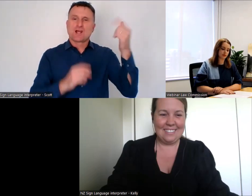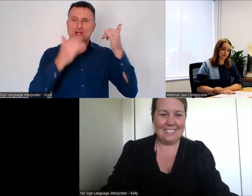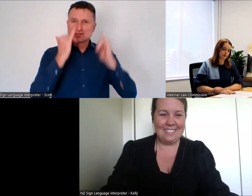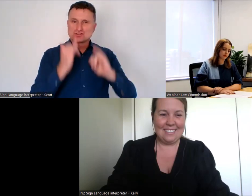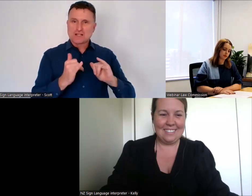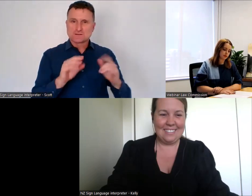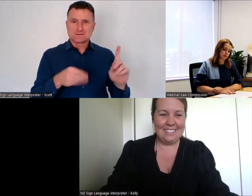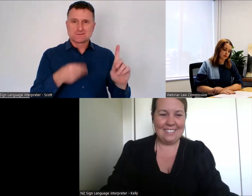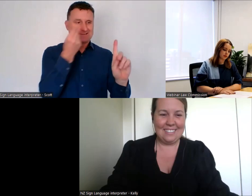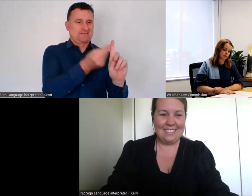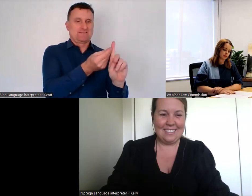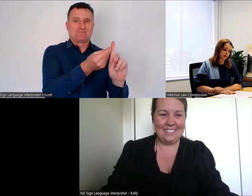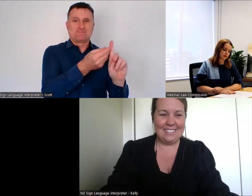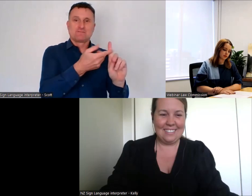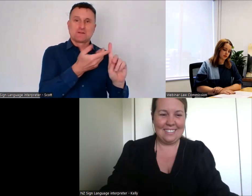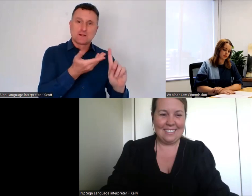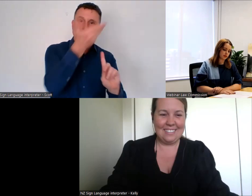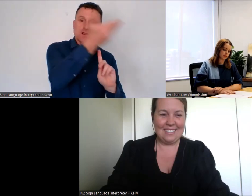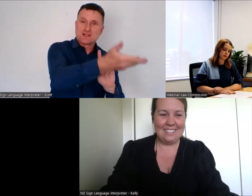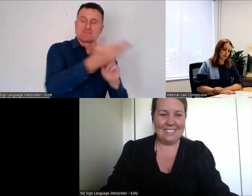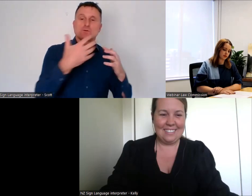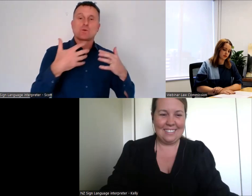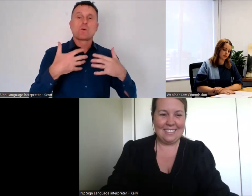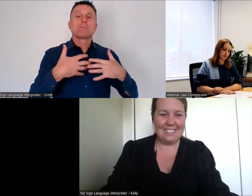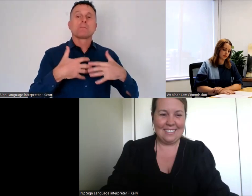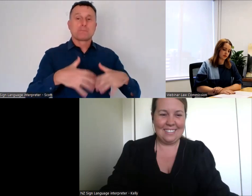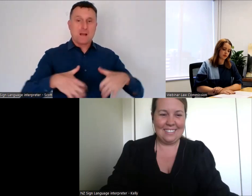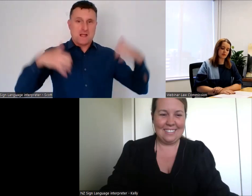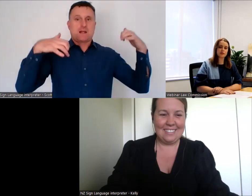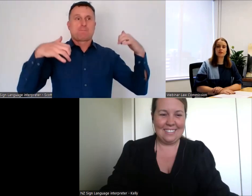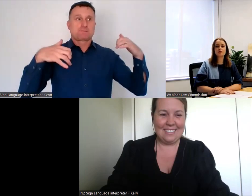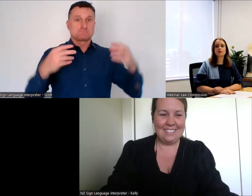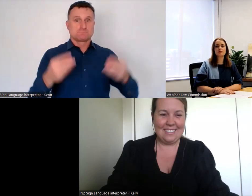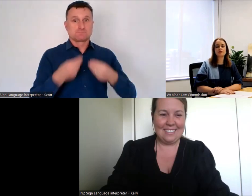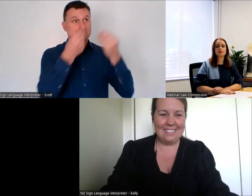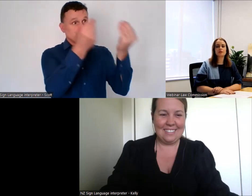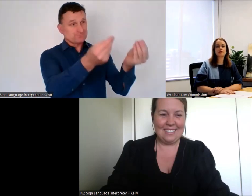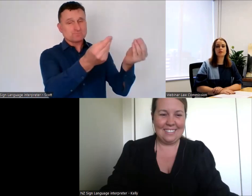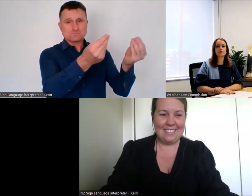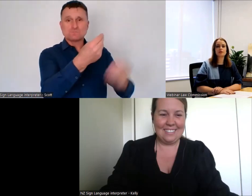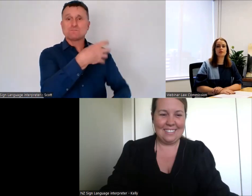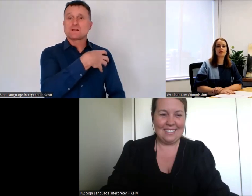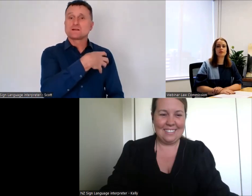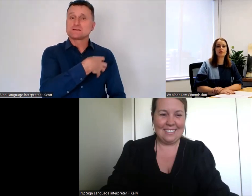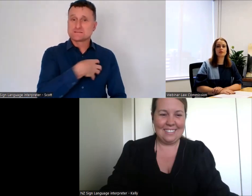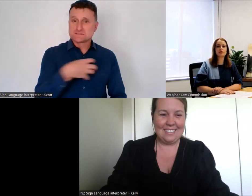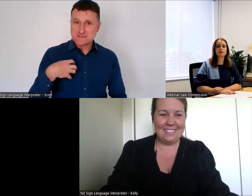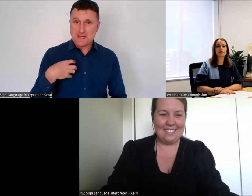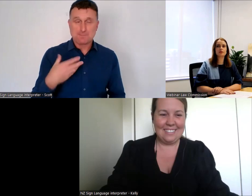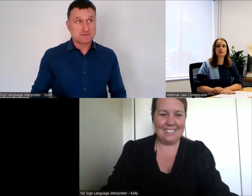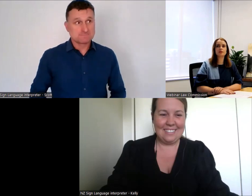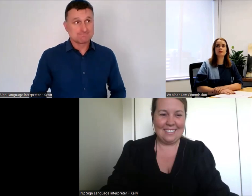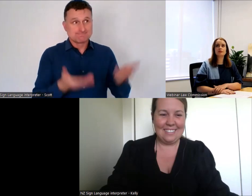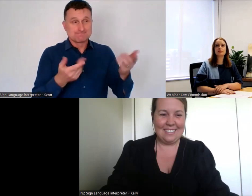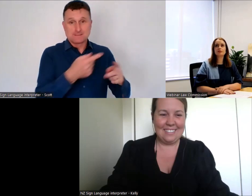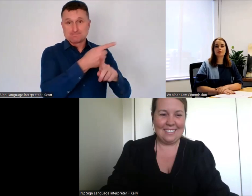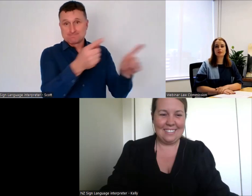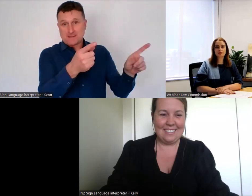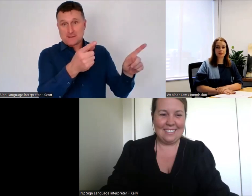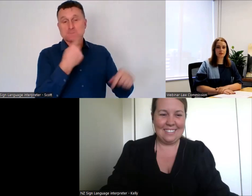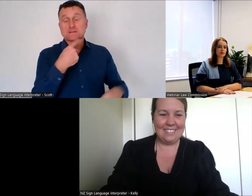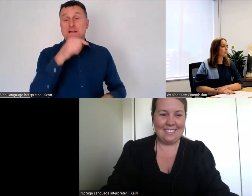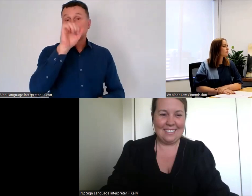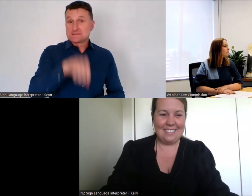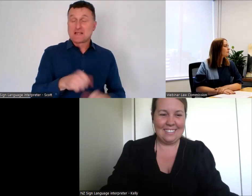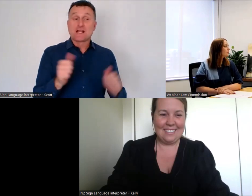parliament and then it's up to the government to say whether or not it agrees with our